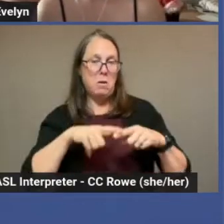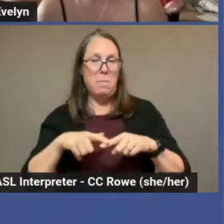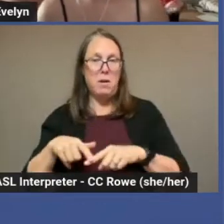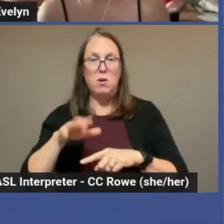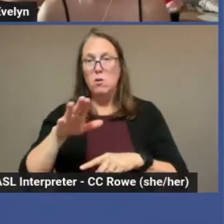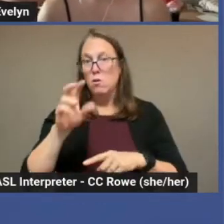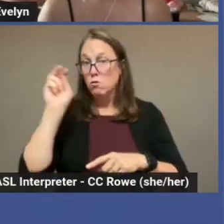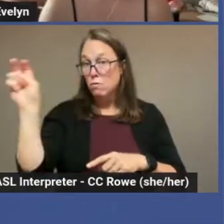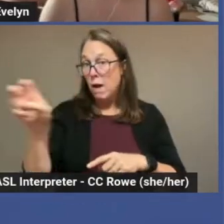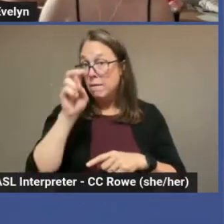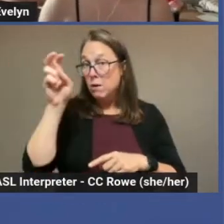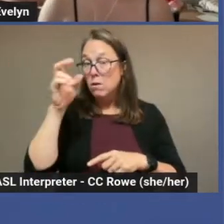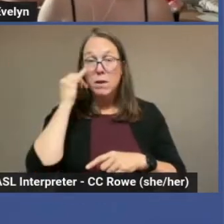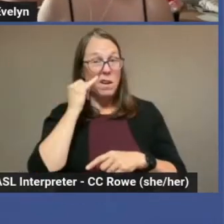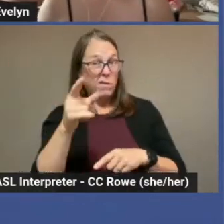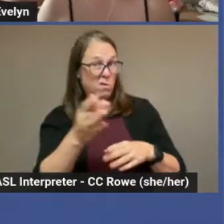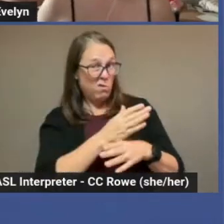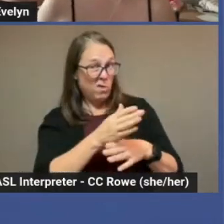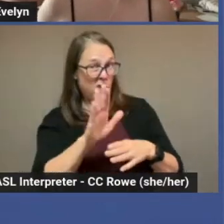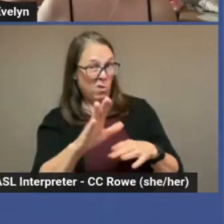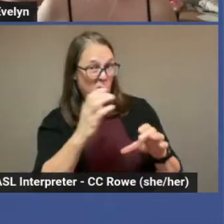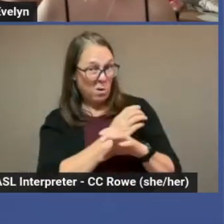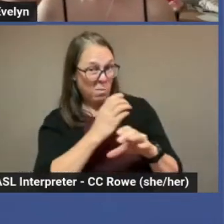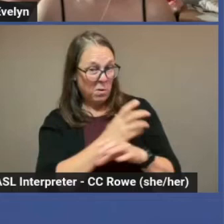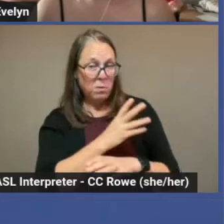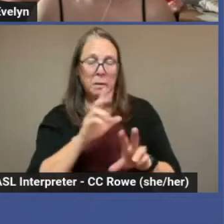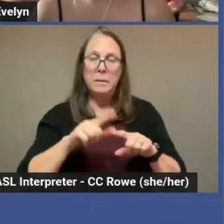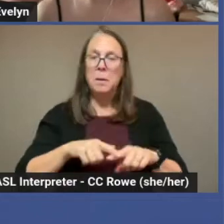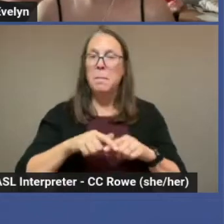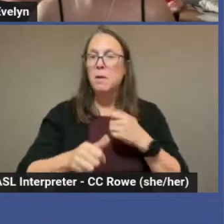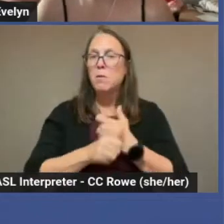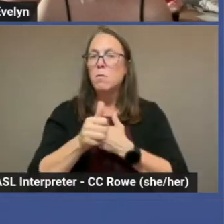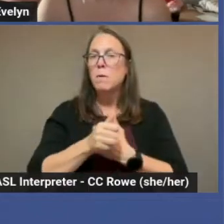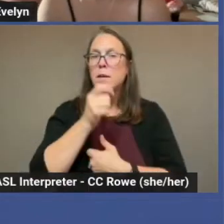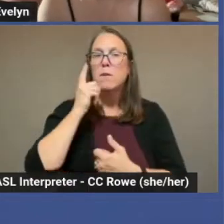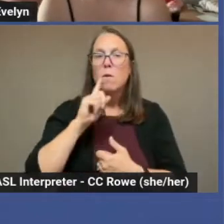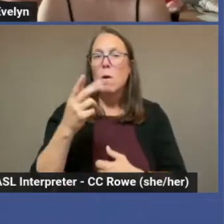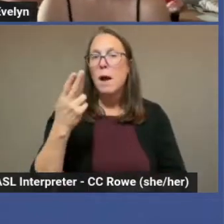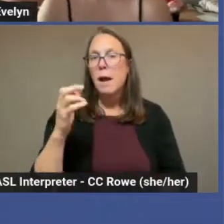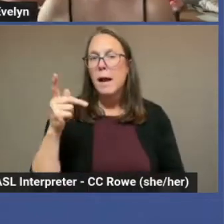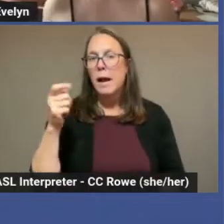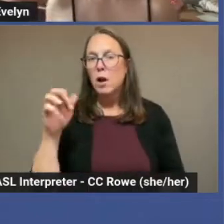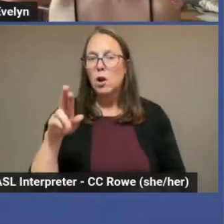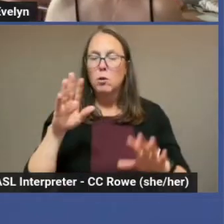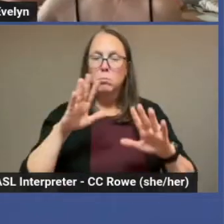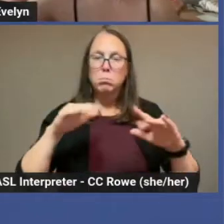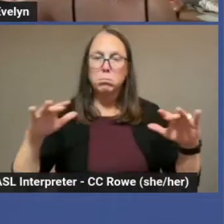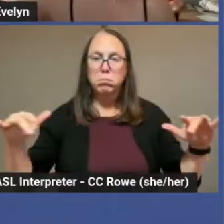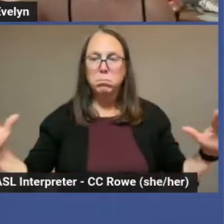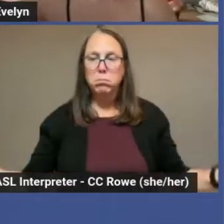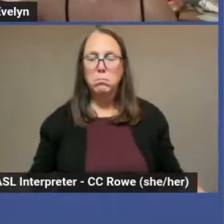a computer, what your risk is for hackers, things like that.